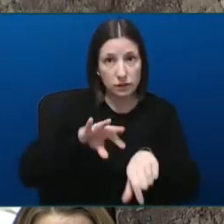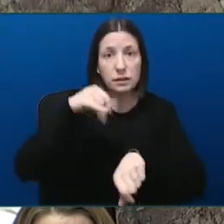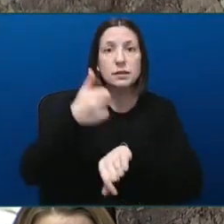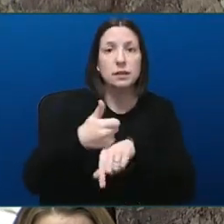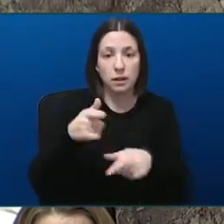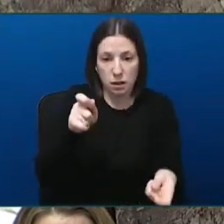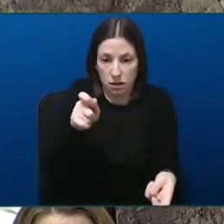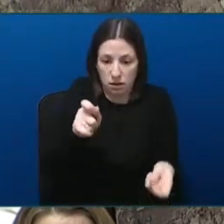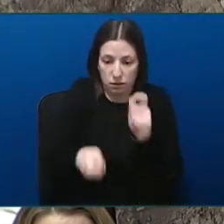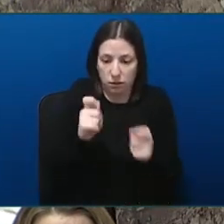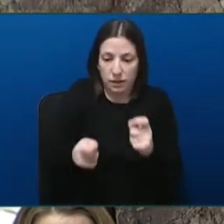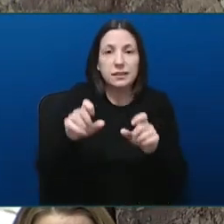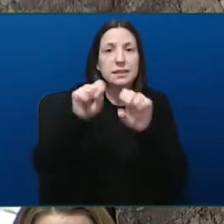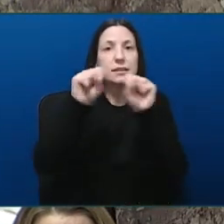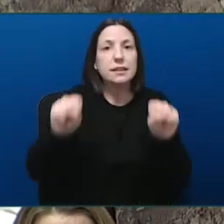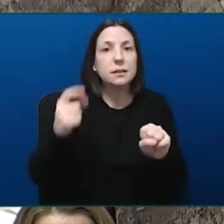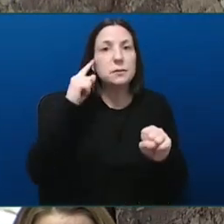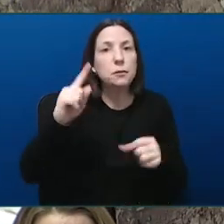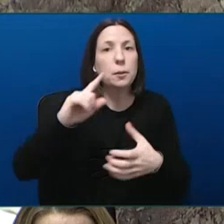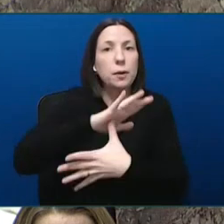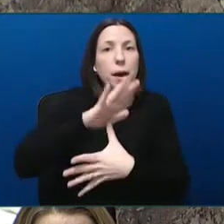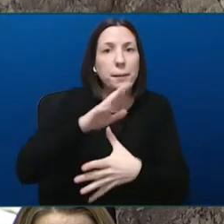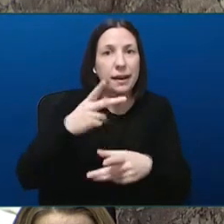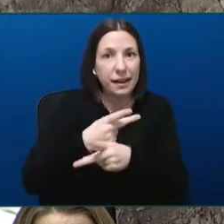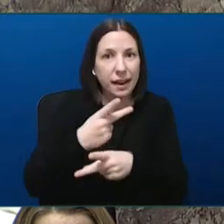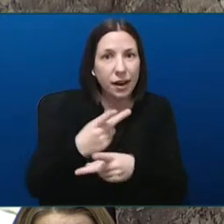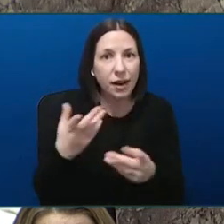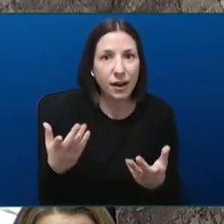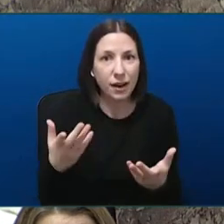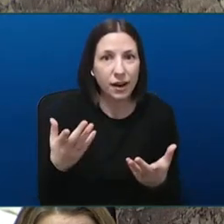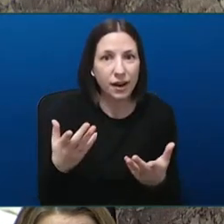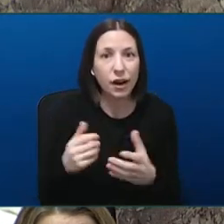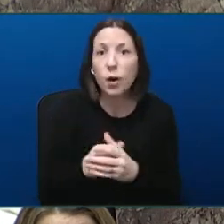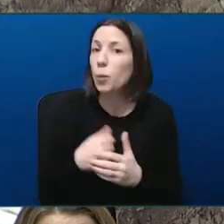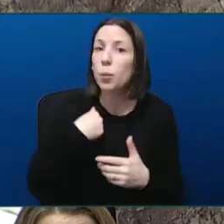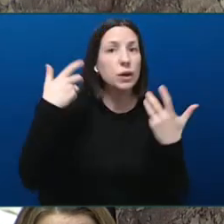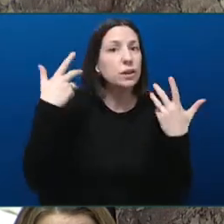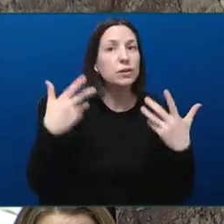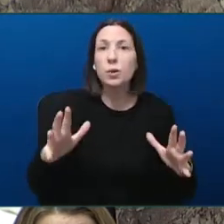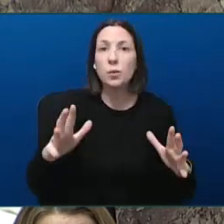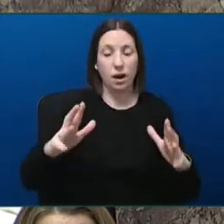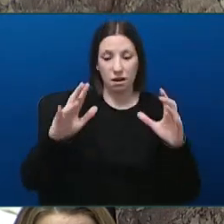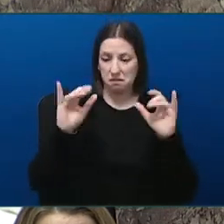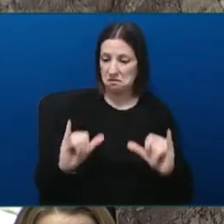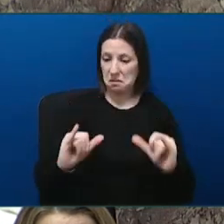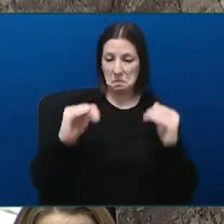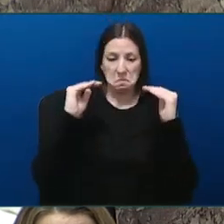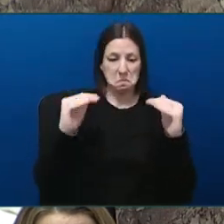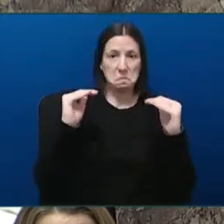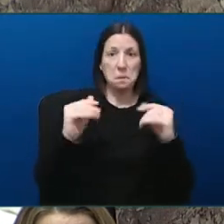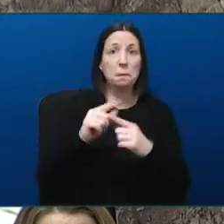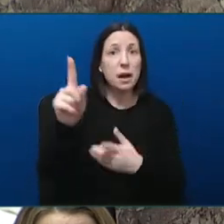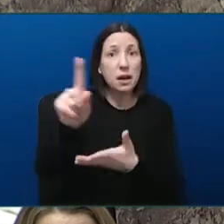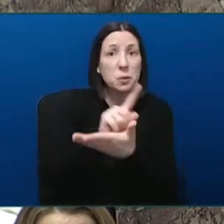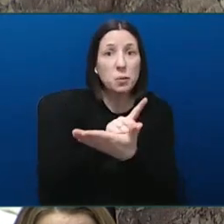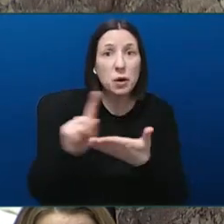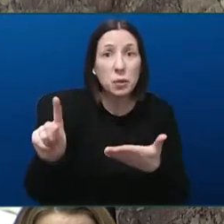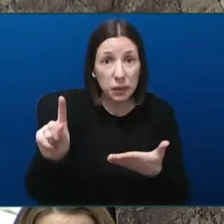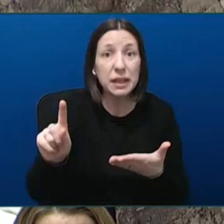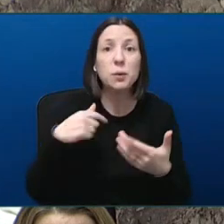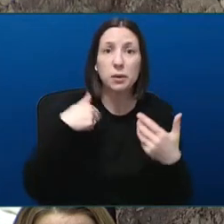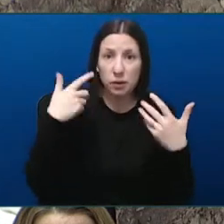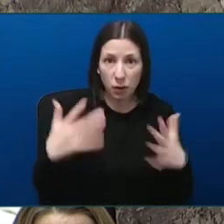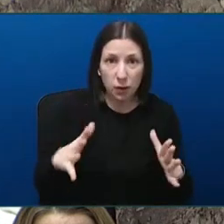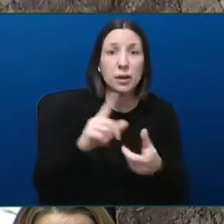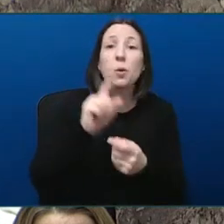Honourable Speaker. We put all, Honourable Speaker, not the status quo, in one week, Honourable Speaker. In one week, Honourable Speaker, one